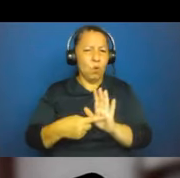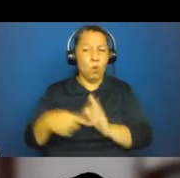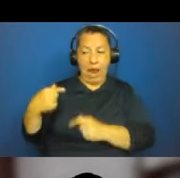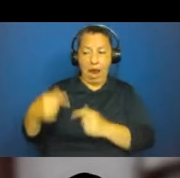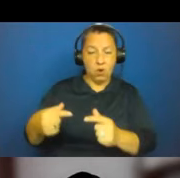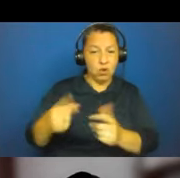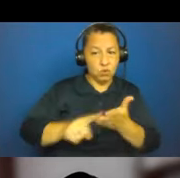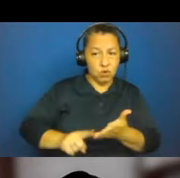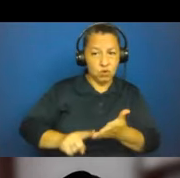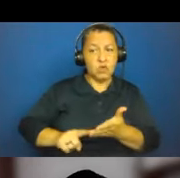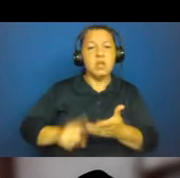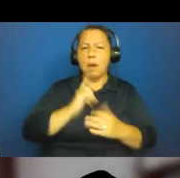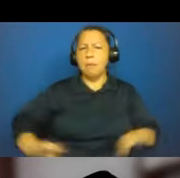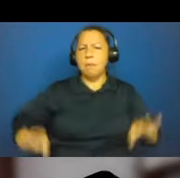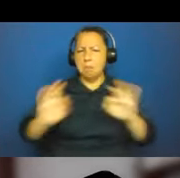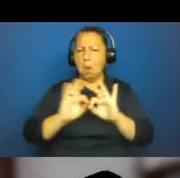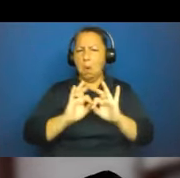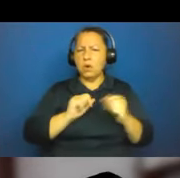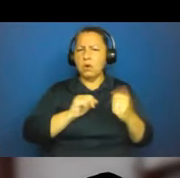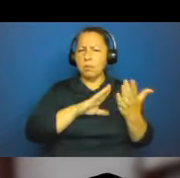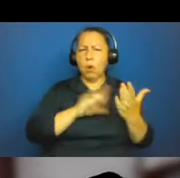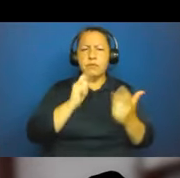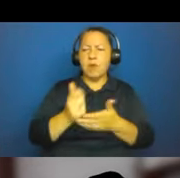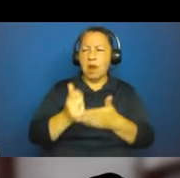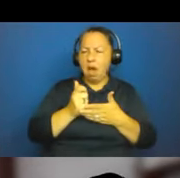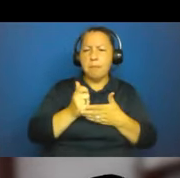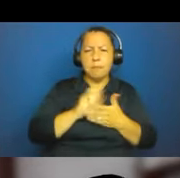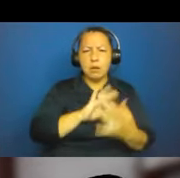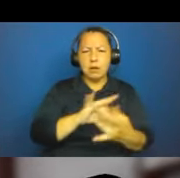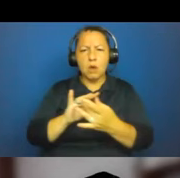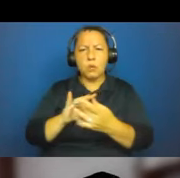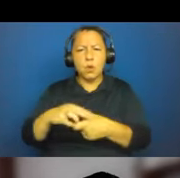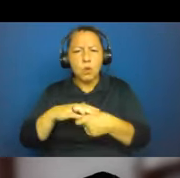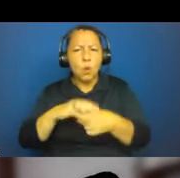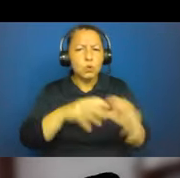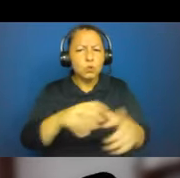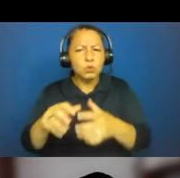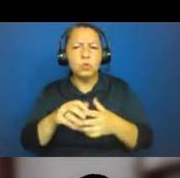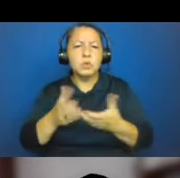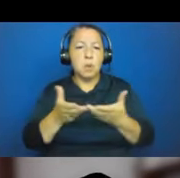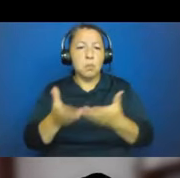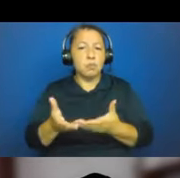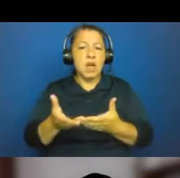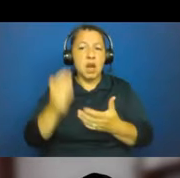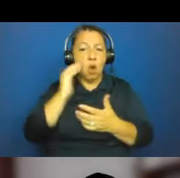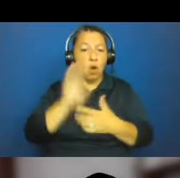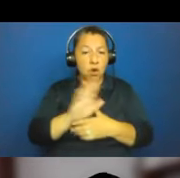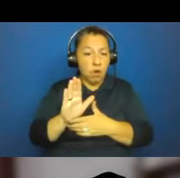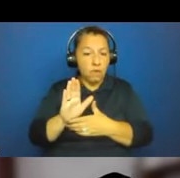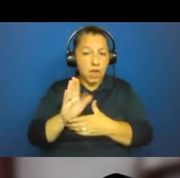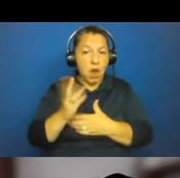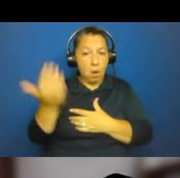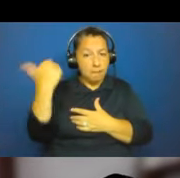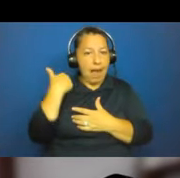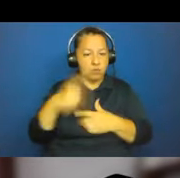one very important way for us to help connect with local groups and bring knowledge of their past to those groups and also to the wider international